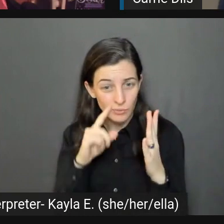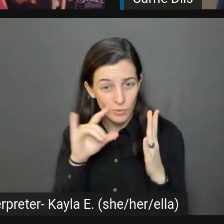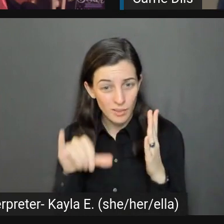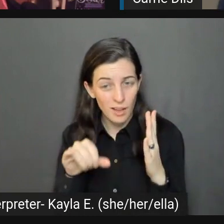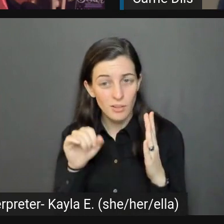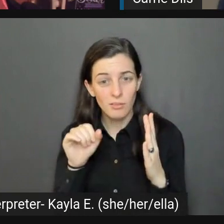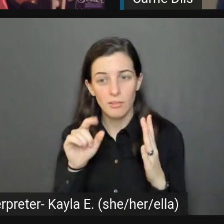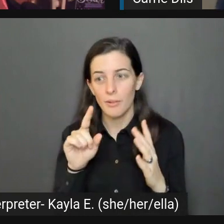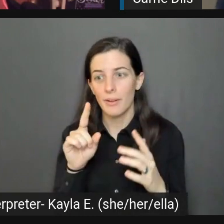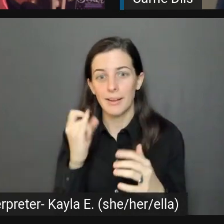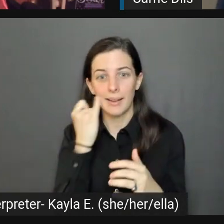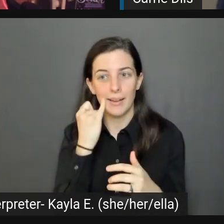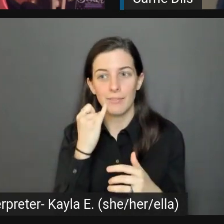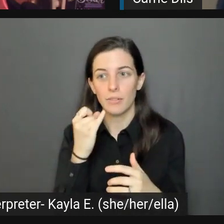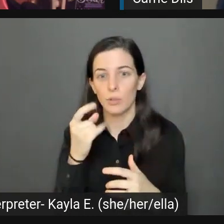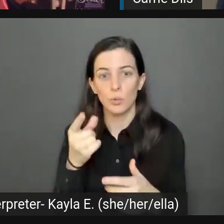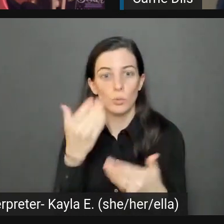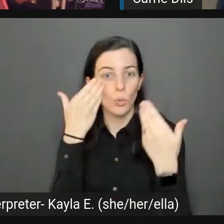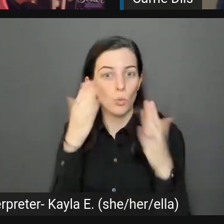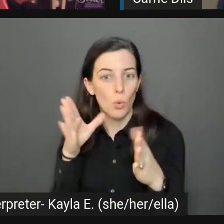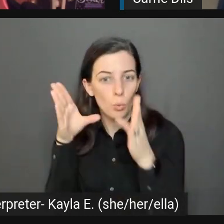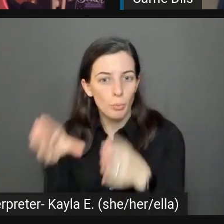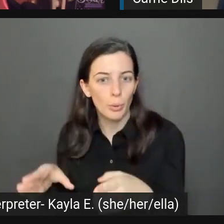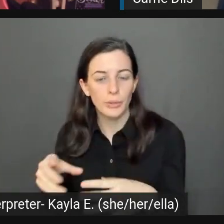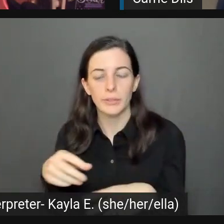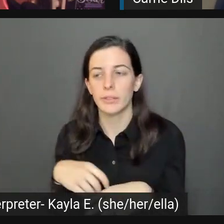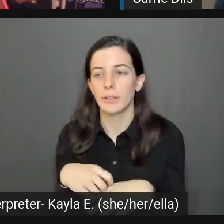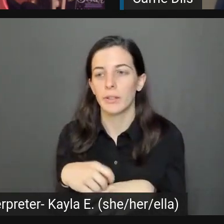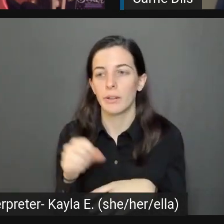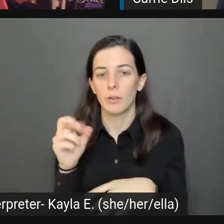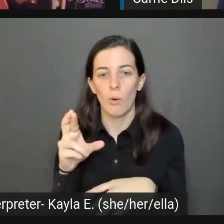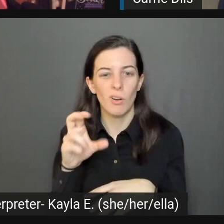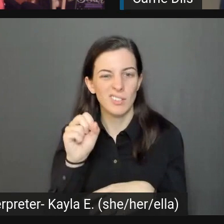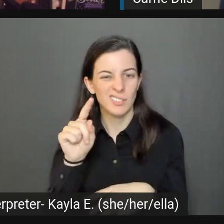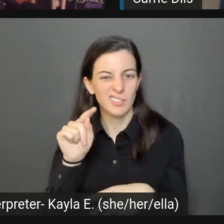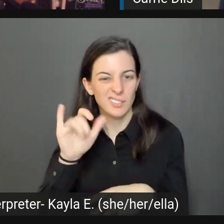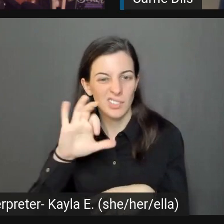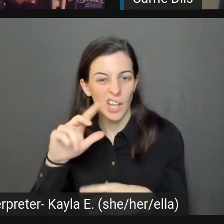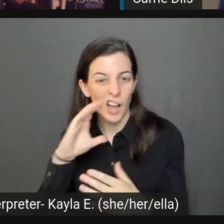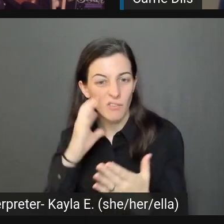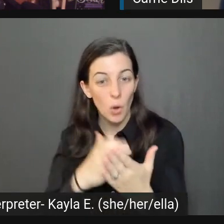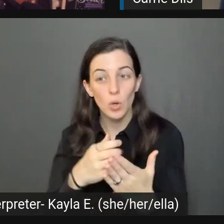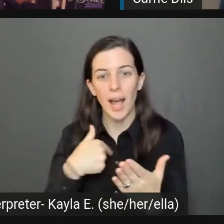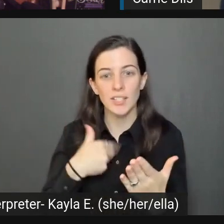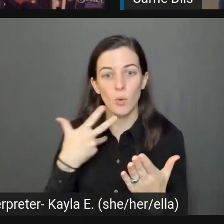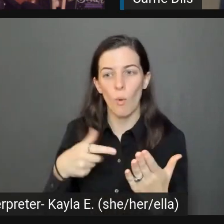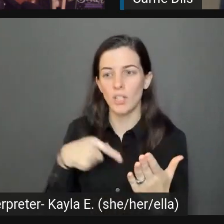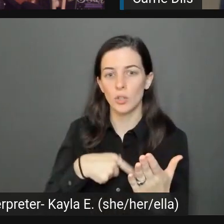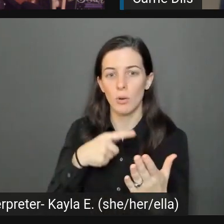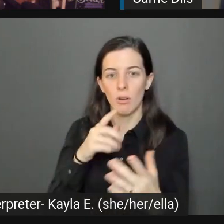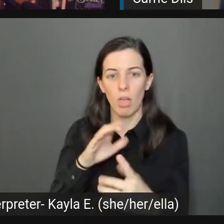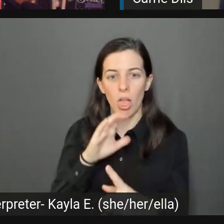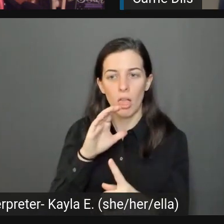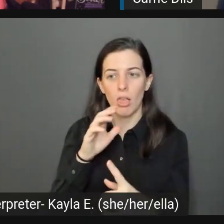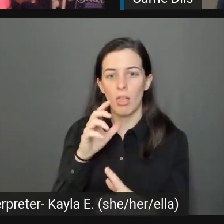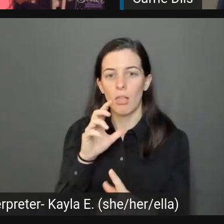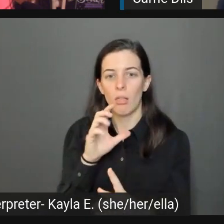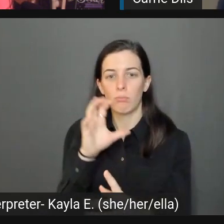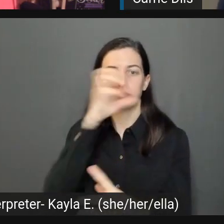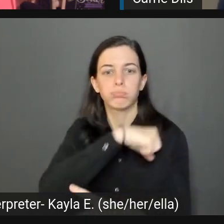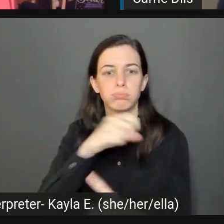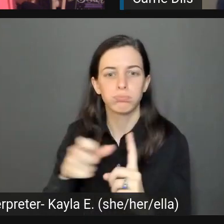someone you know, and the person asking the question says, don't want to misrepresent that person or get it wrong.